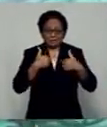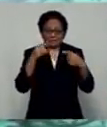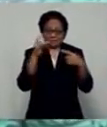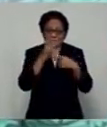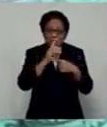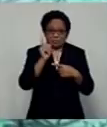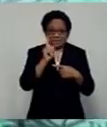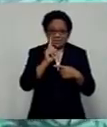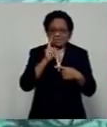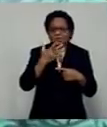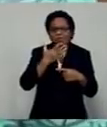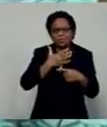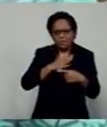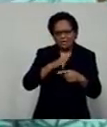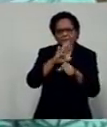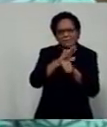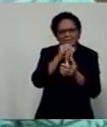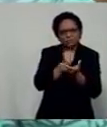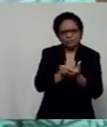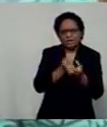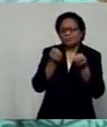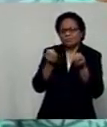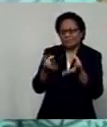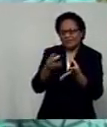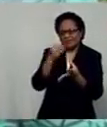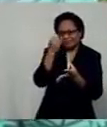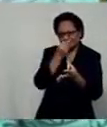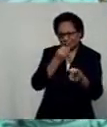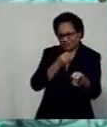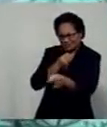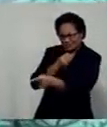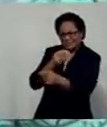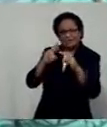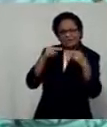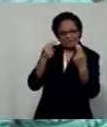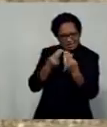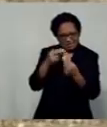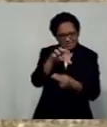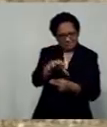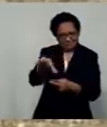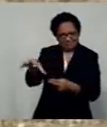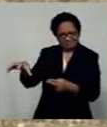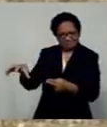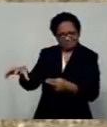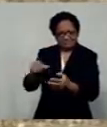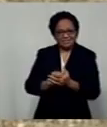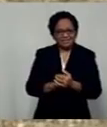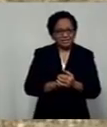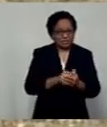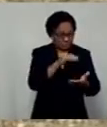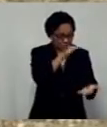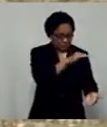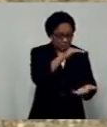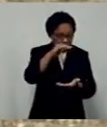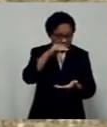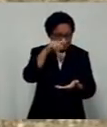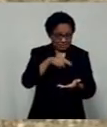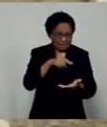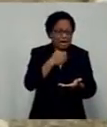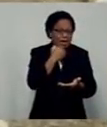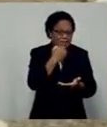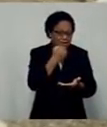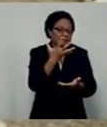families here, most of them who are needy families, are looked after by the ration. Each ration pack costs $50